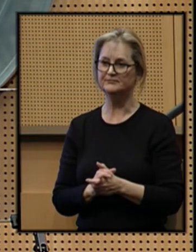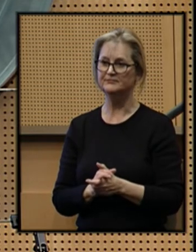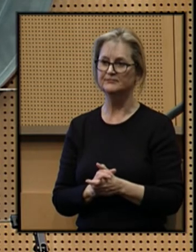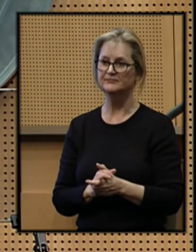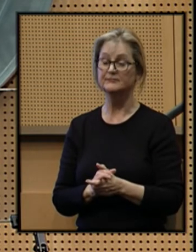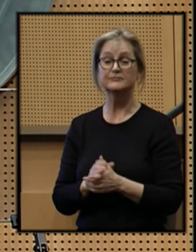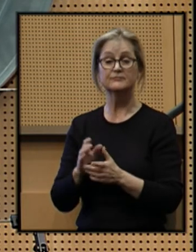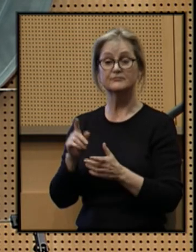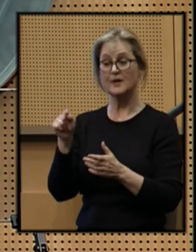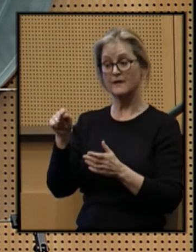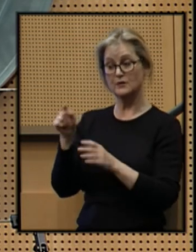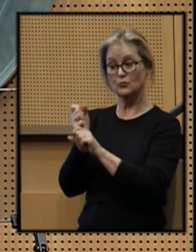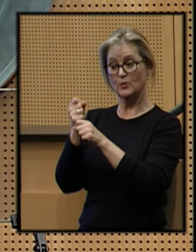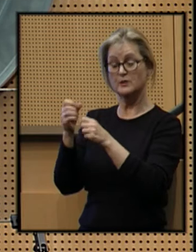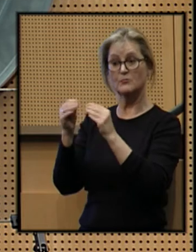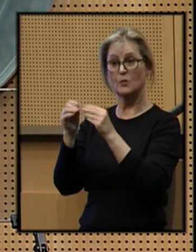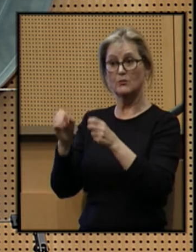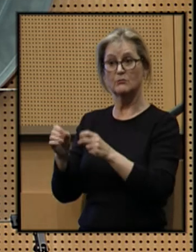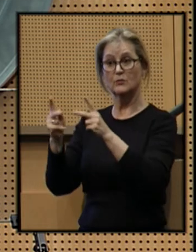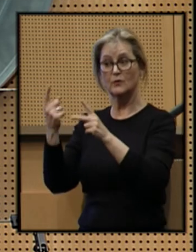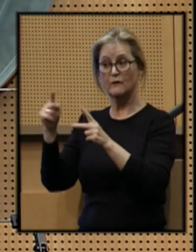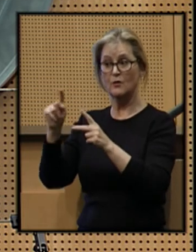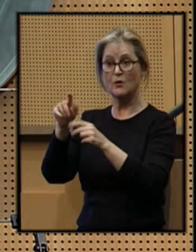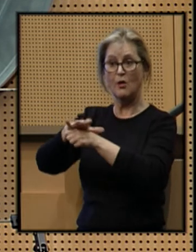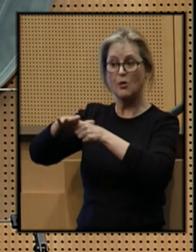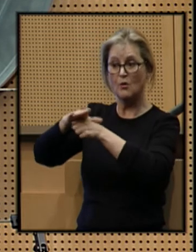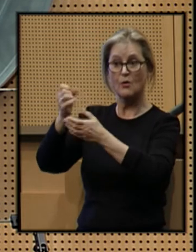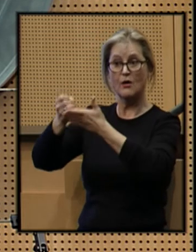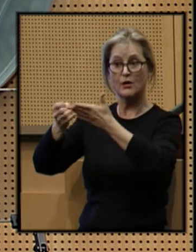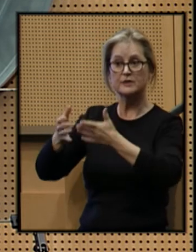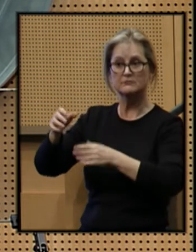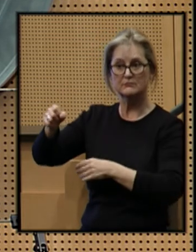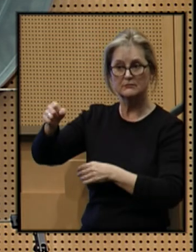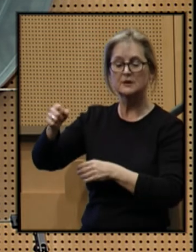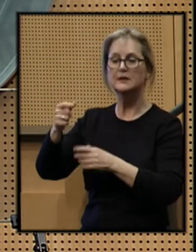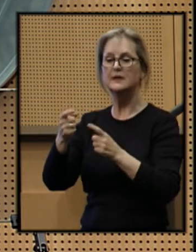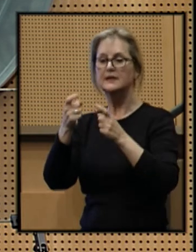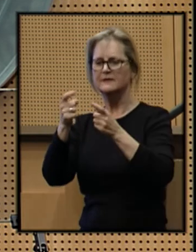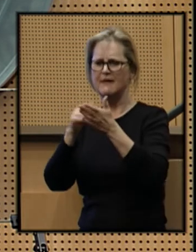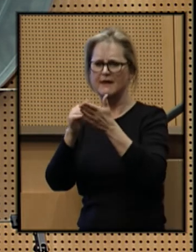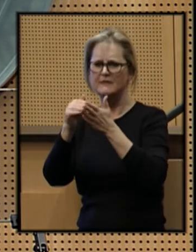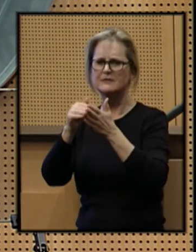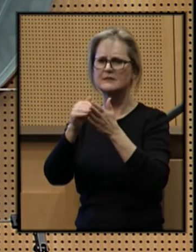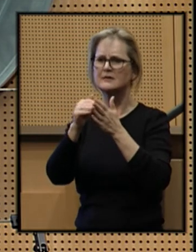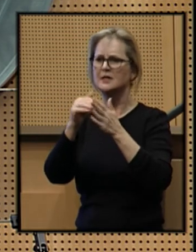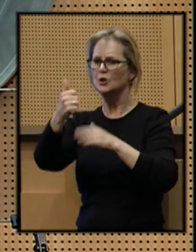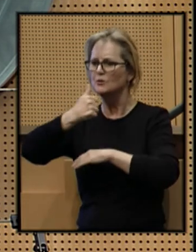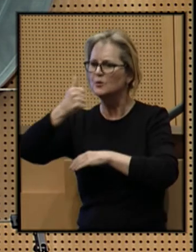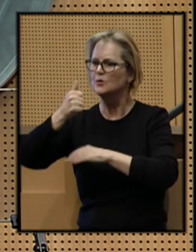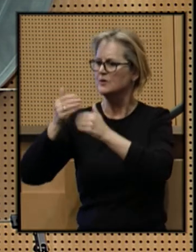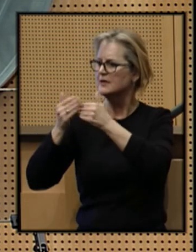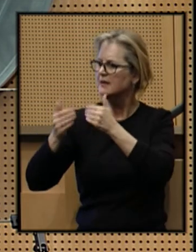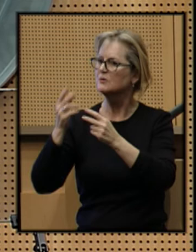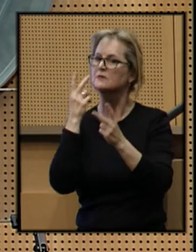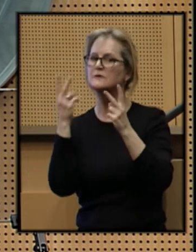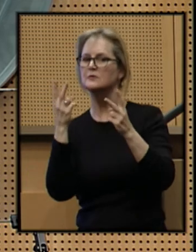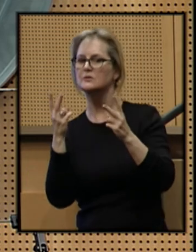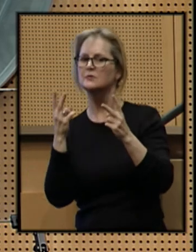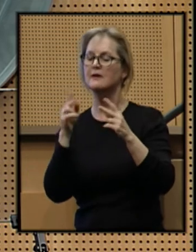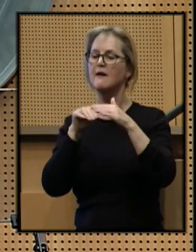Not only does this create more opportunities for our local artists, it gives thousands of commuters, neighbors, and visitors